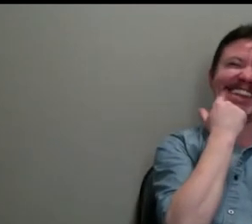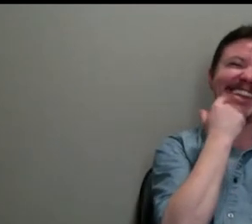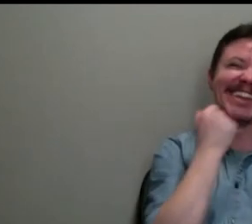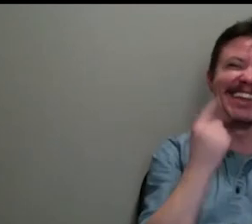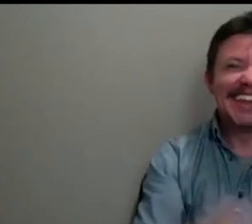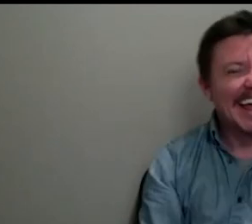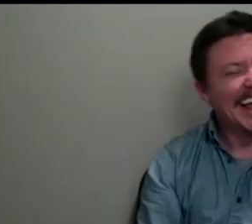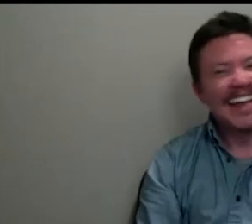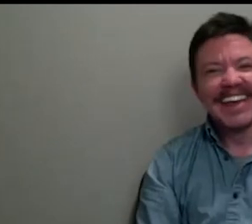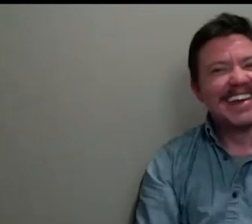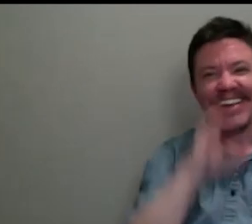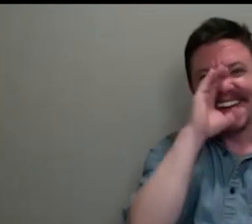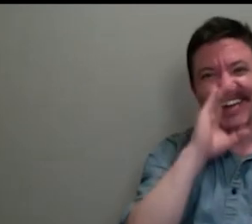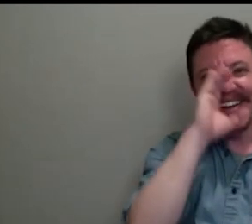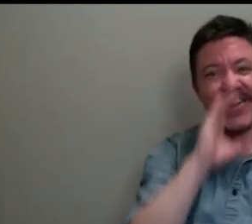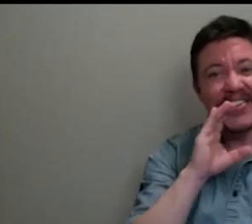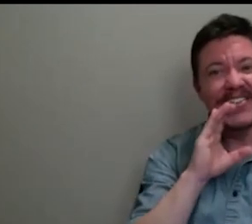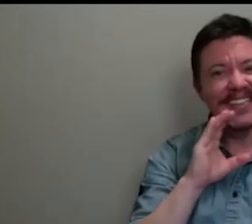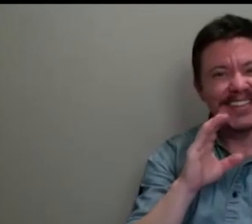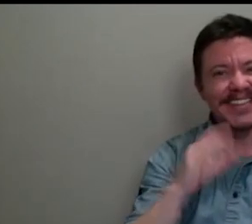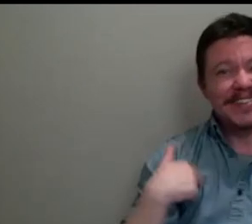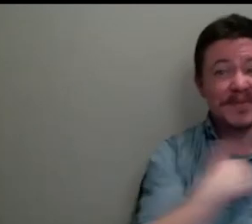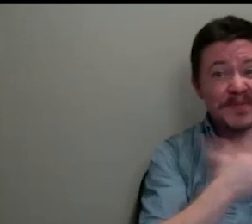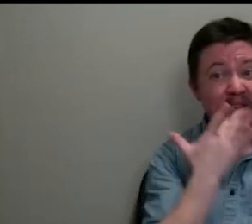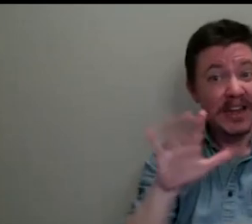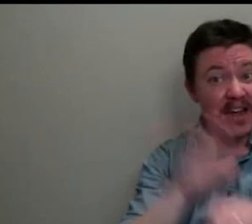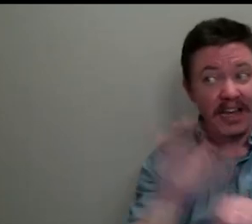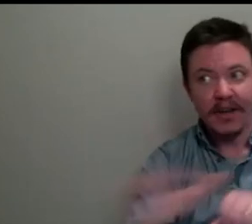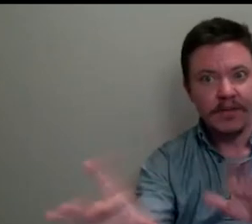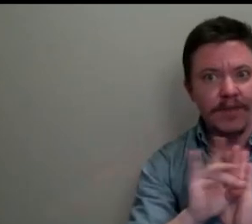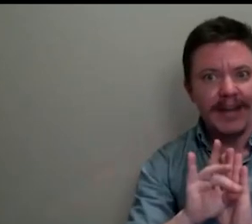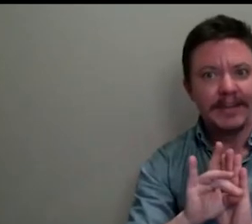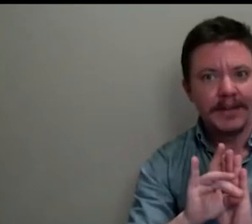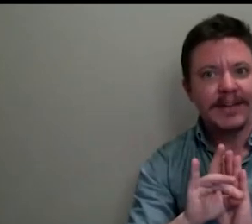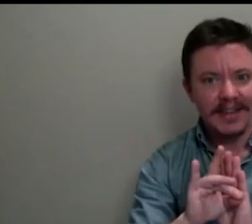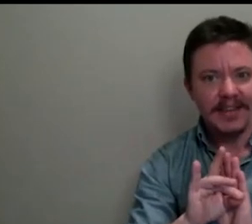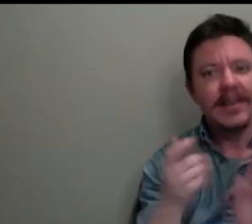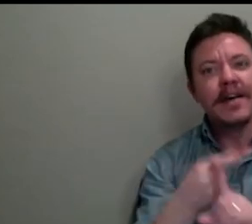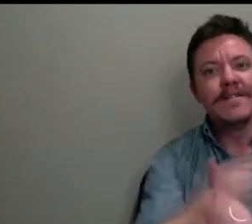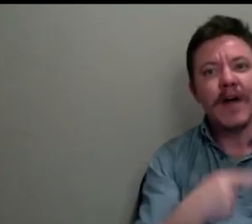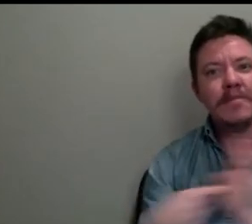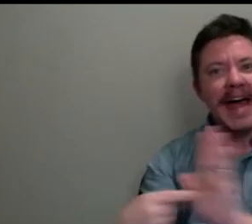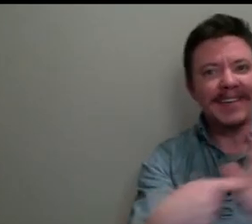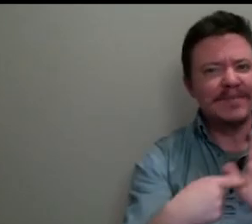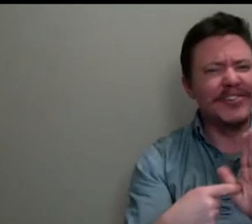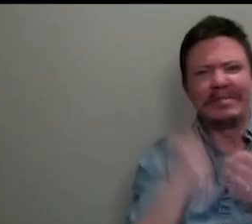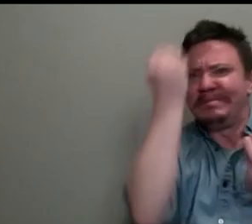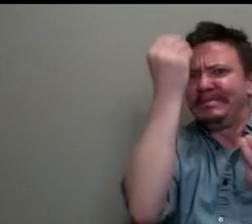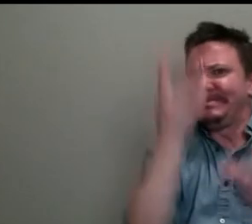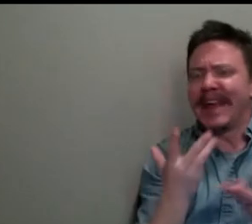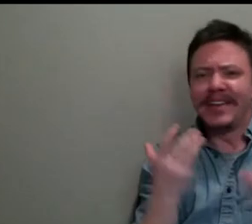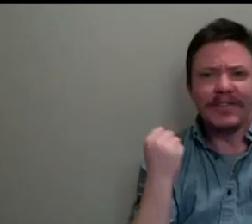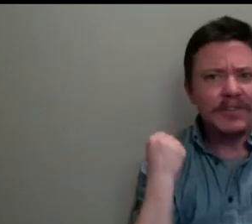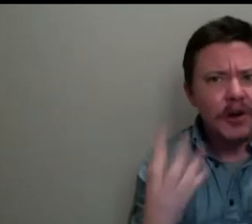You know, those cartoons, when we're lucky enough to find them of exhibitions tell us so much, don't they, about viewer